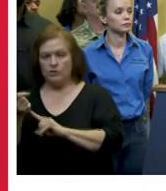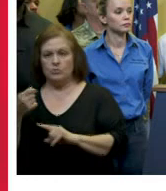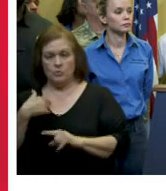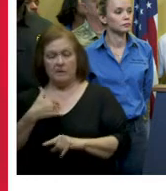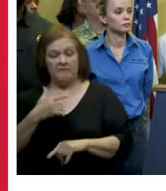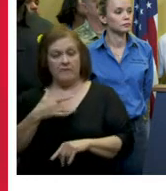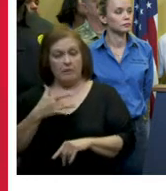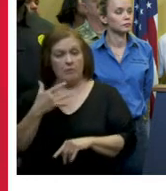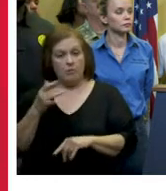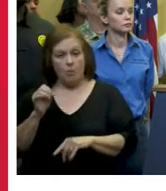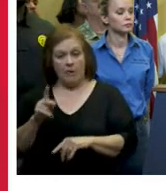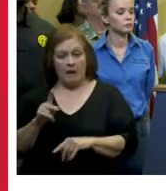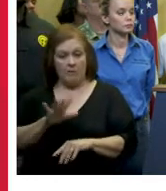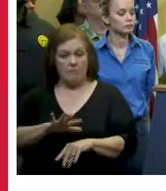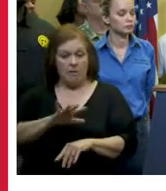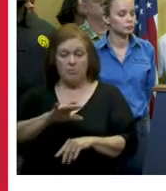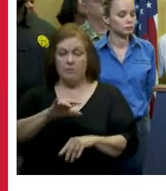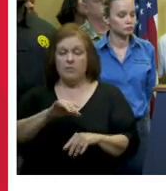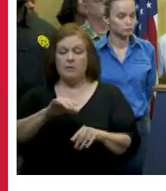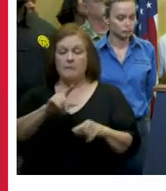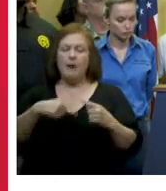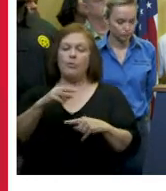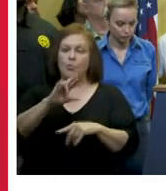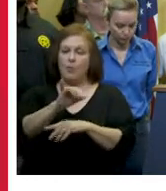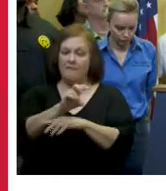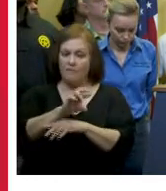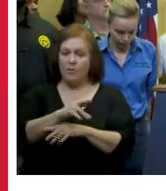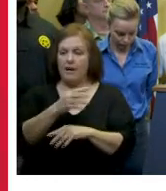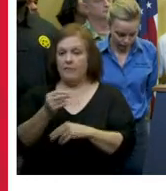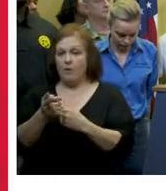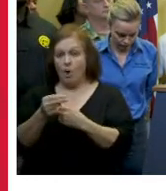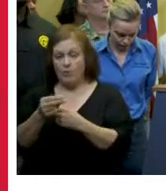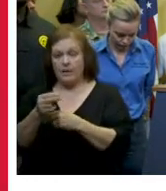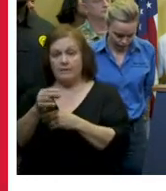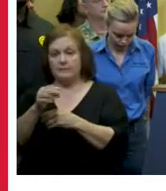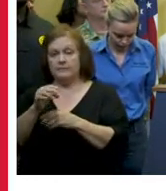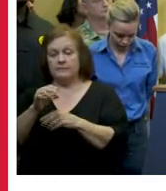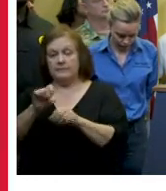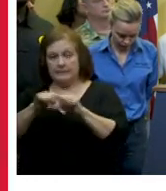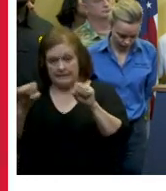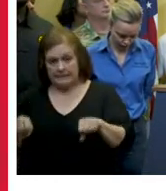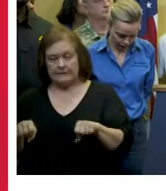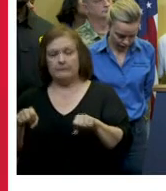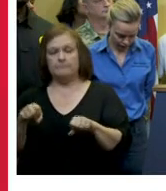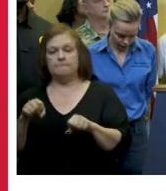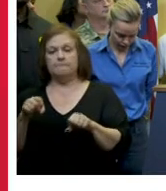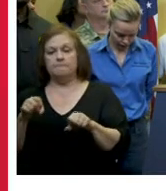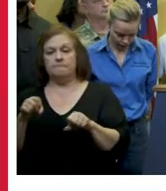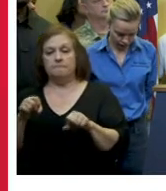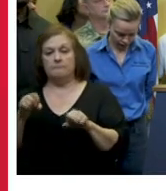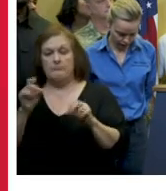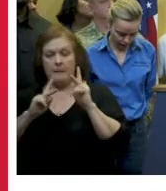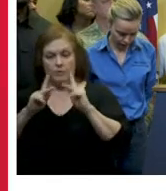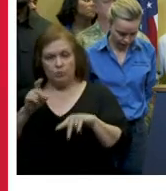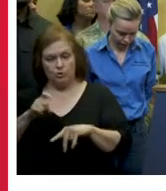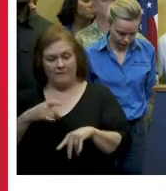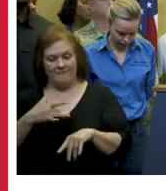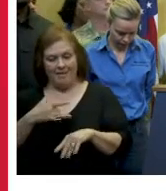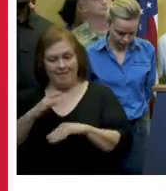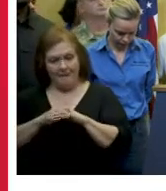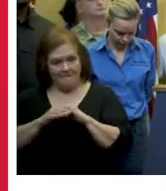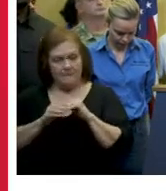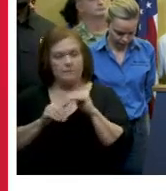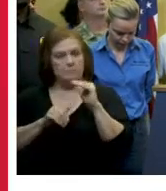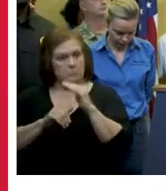system whether it's on the river or on the hurricane system that it is going to perform and do its job in this storm people should feel comfortable and